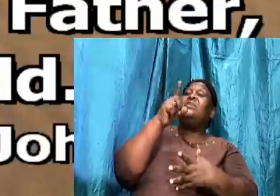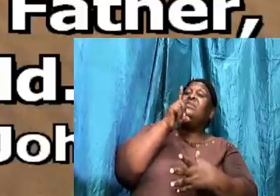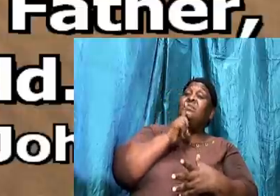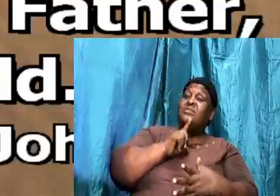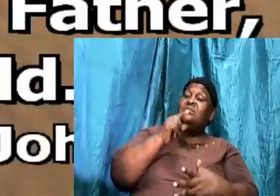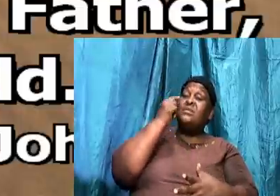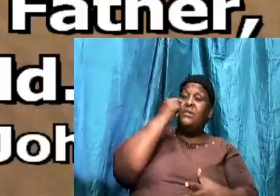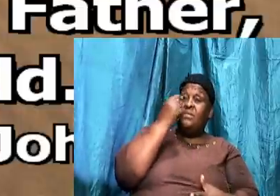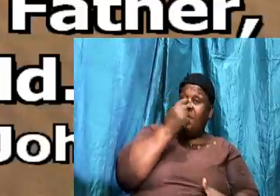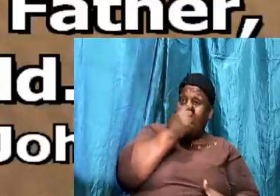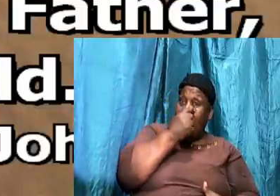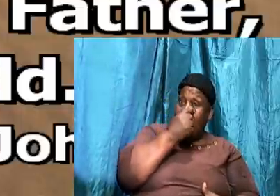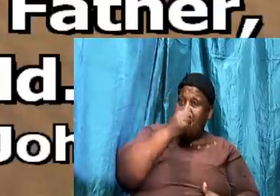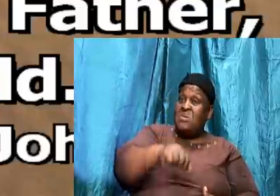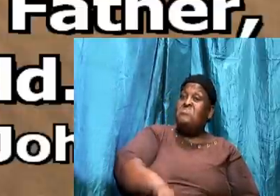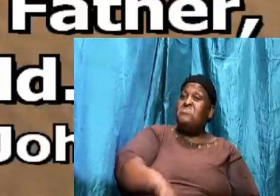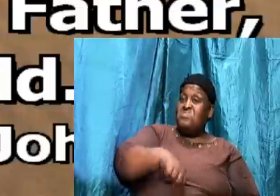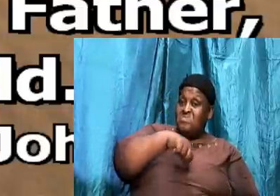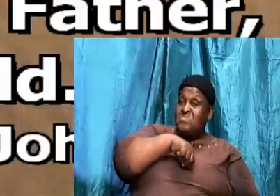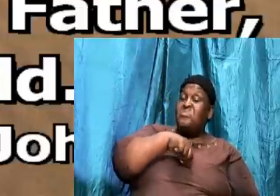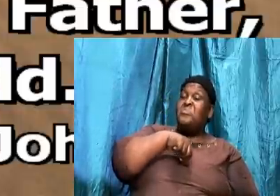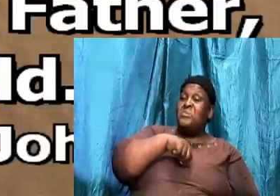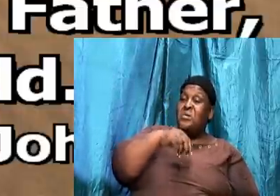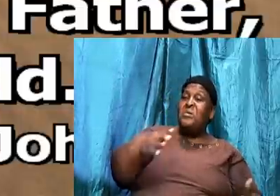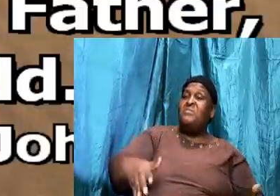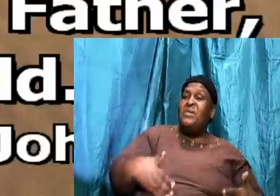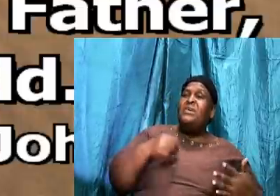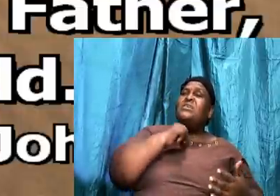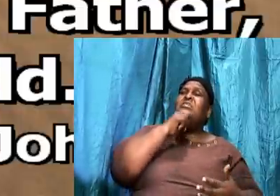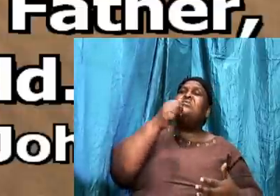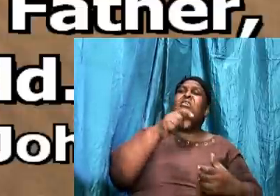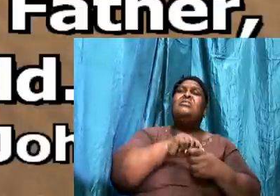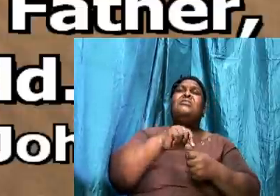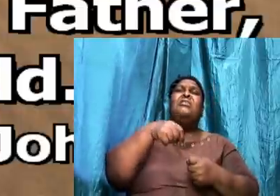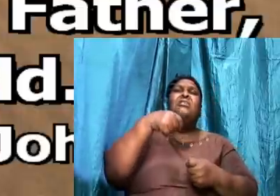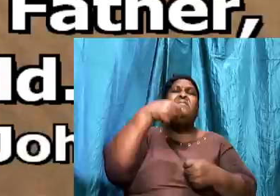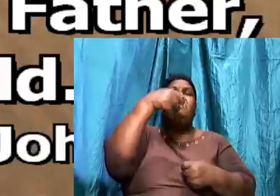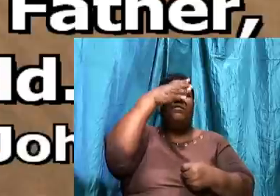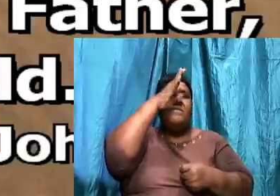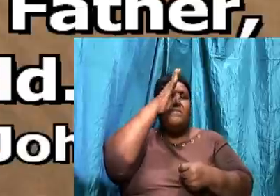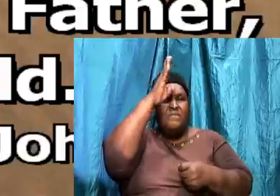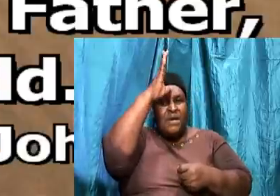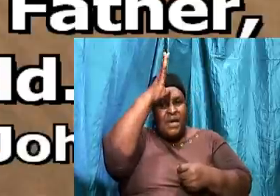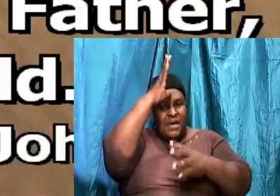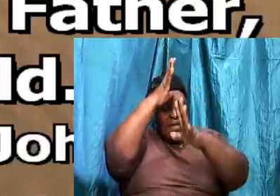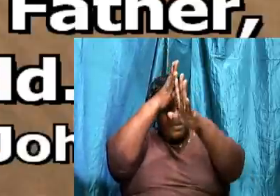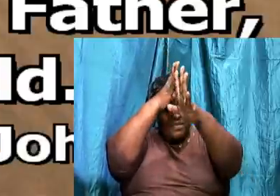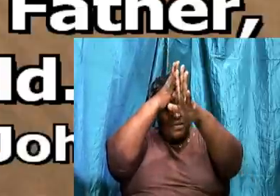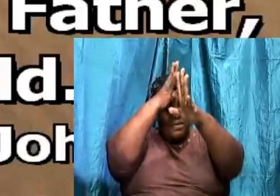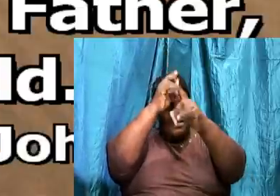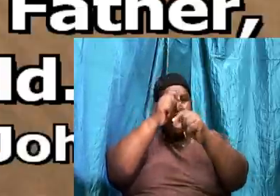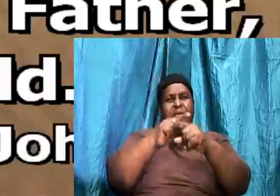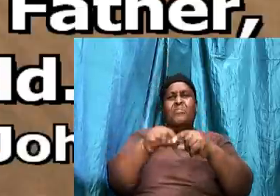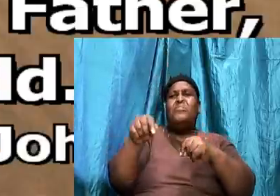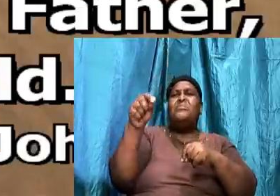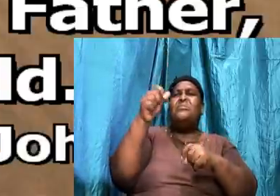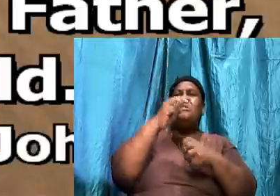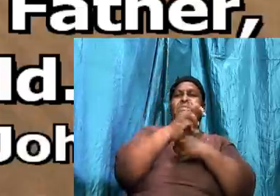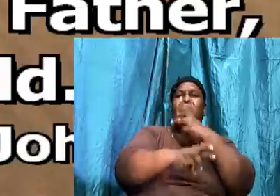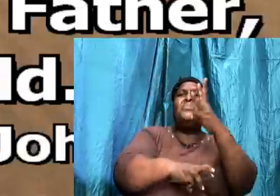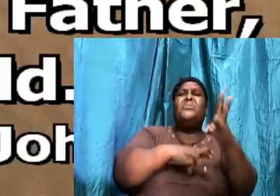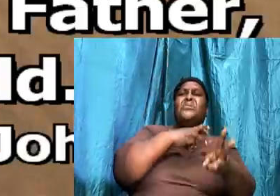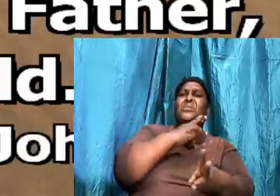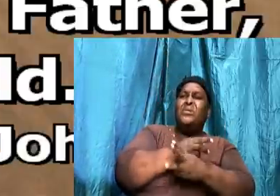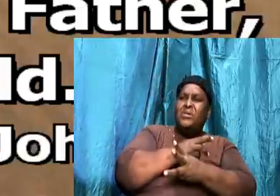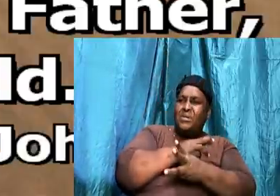lust of the eyes. And the pride of life. Is not of the father. But. Is of the world.